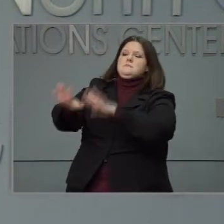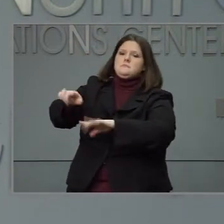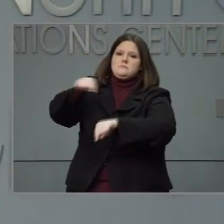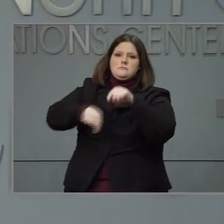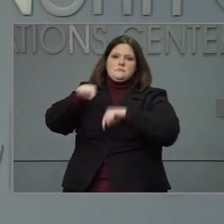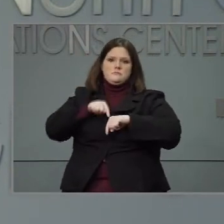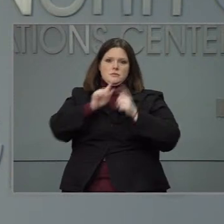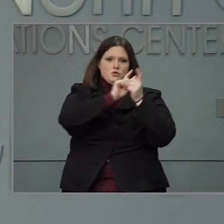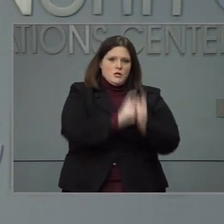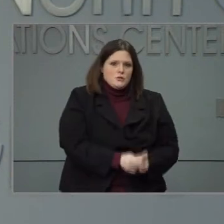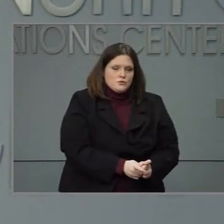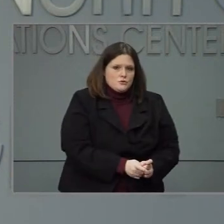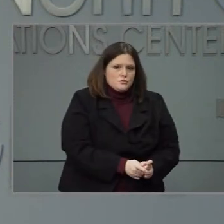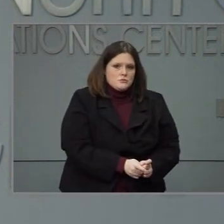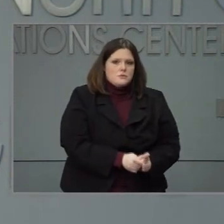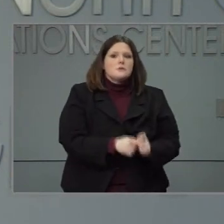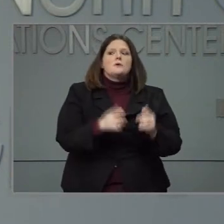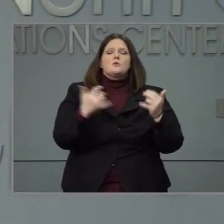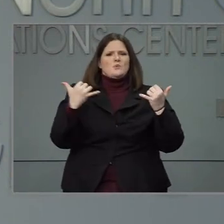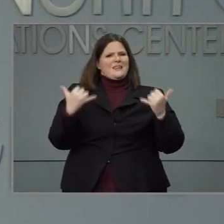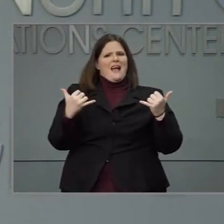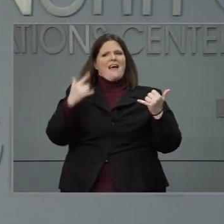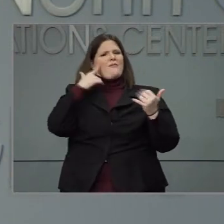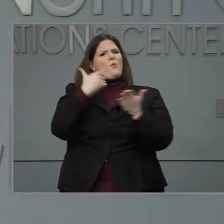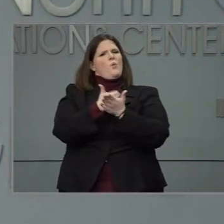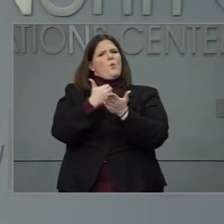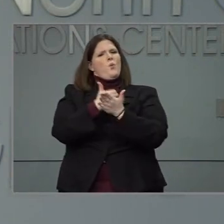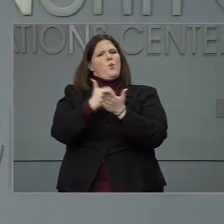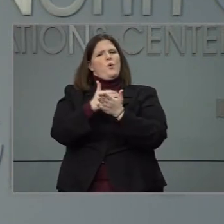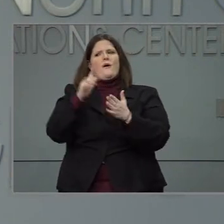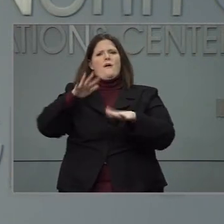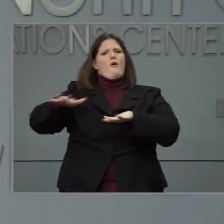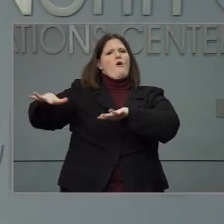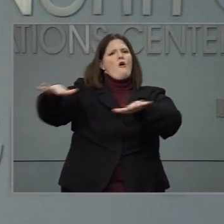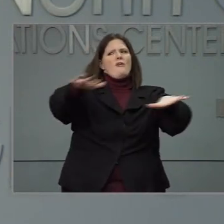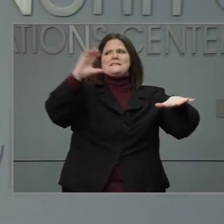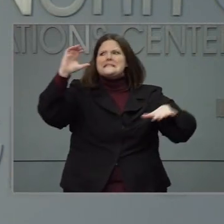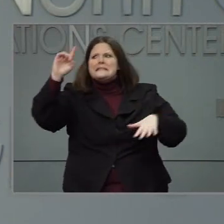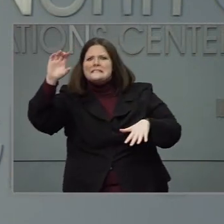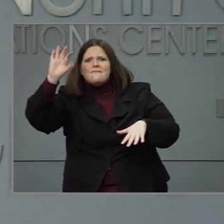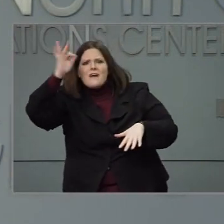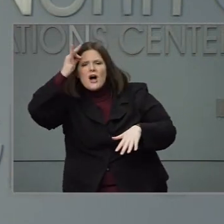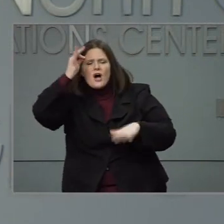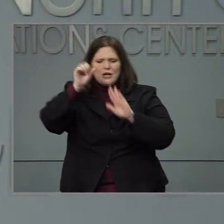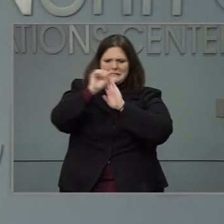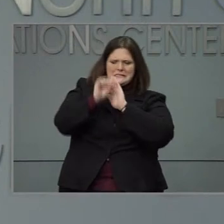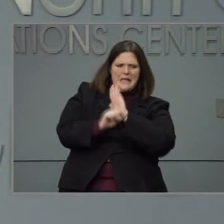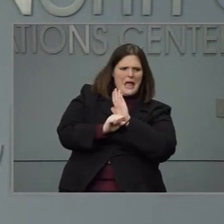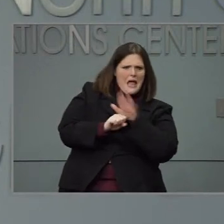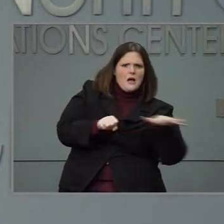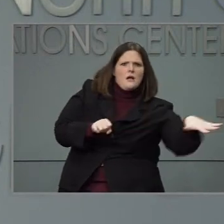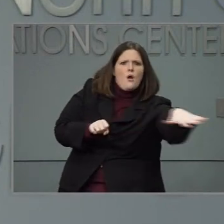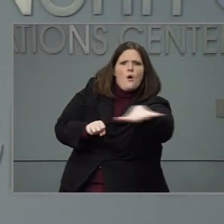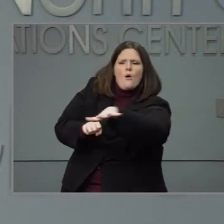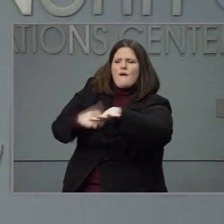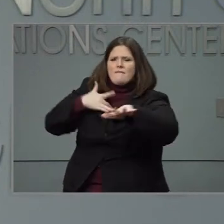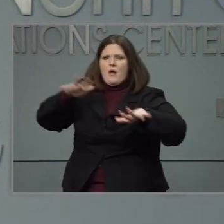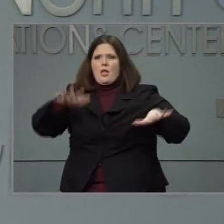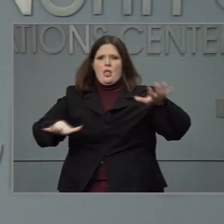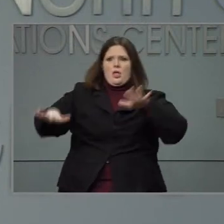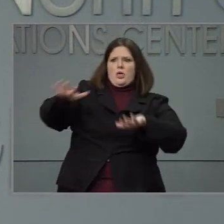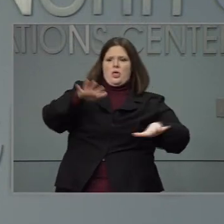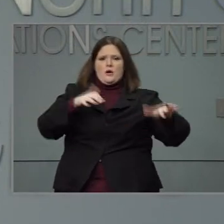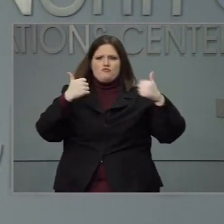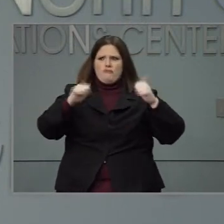is getting familiar with this new priority list that is in place. And I think everybody is diligent